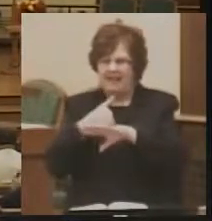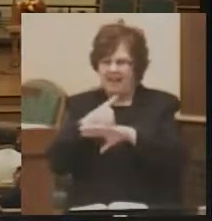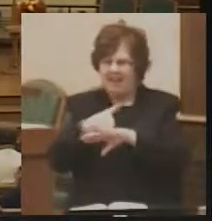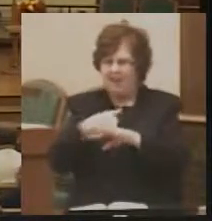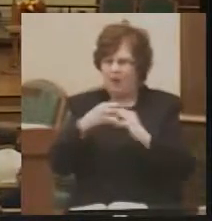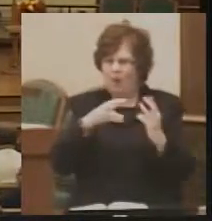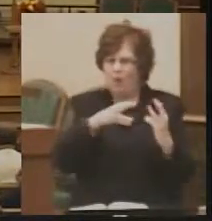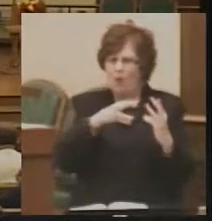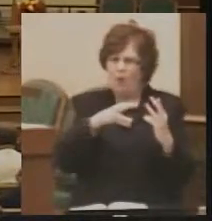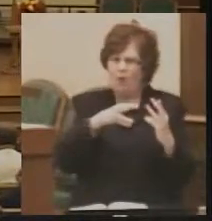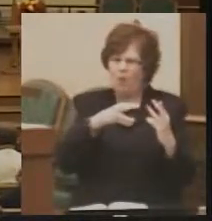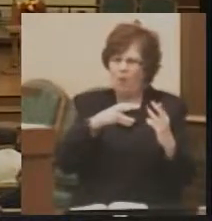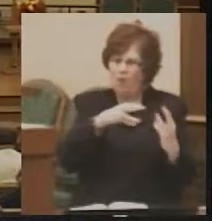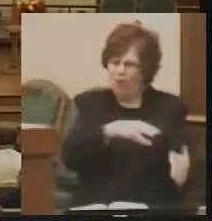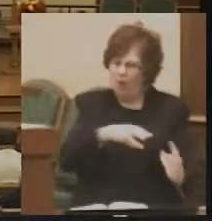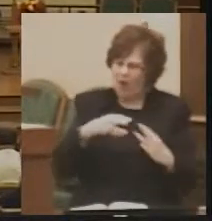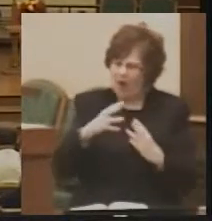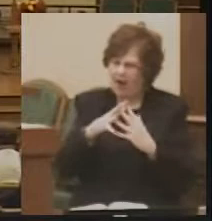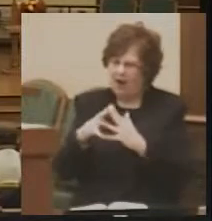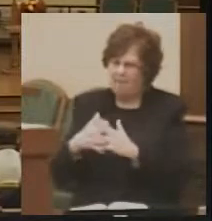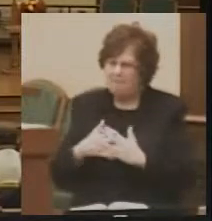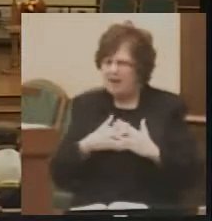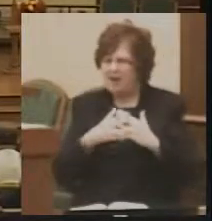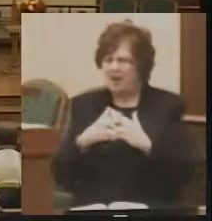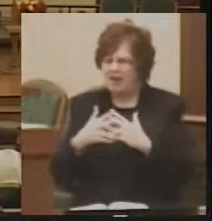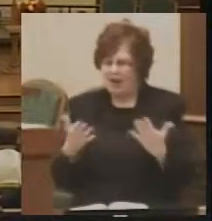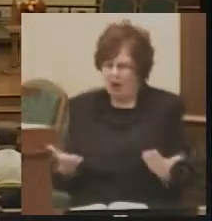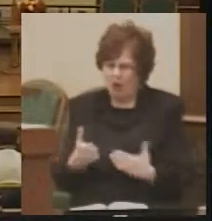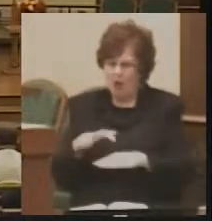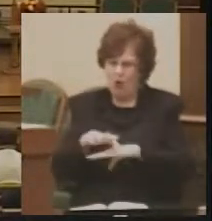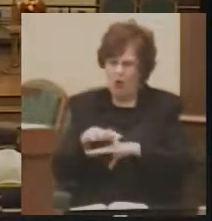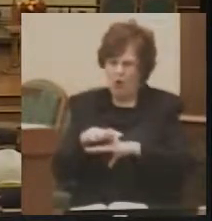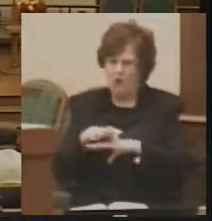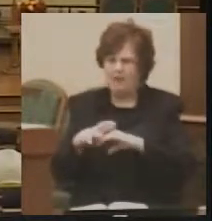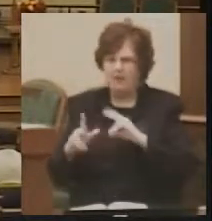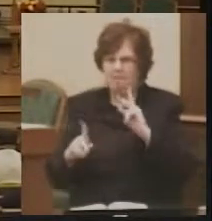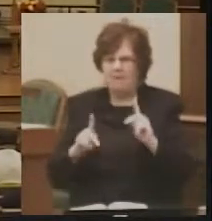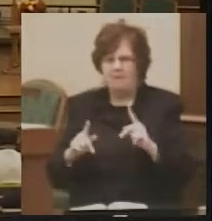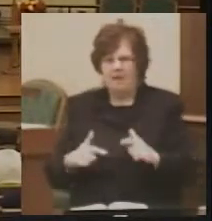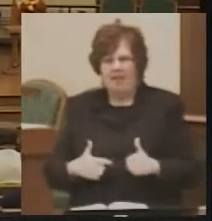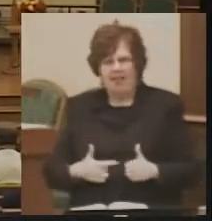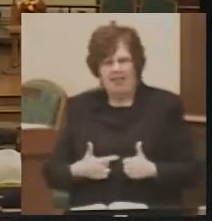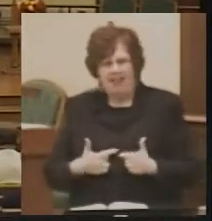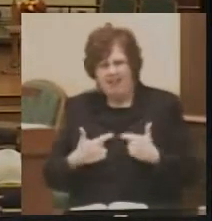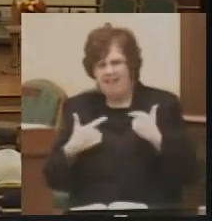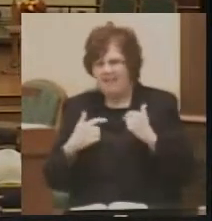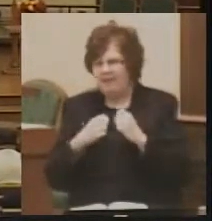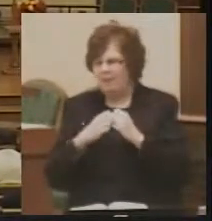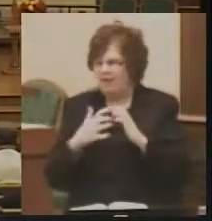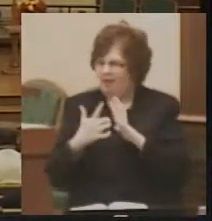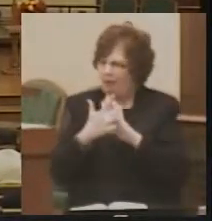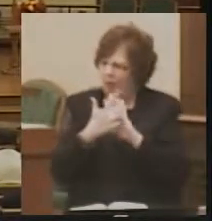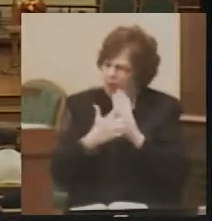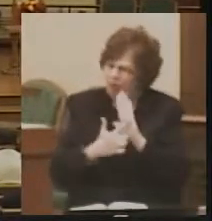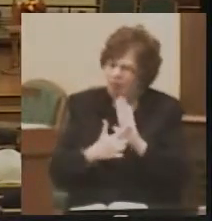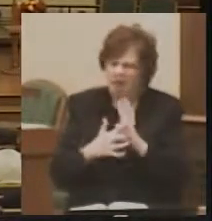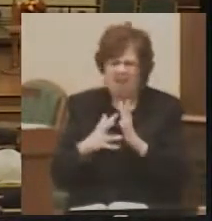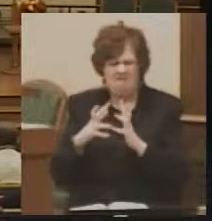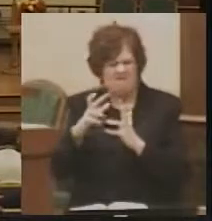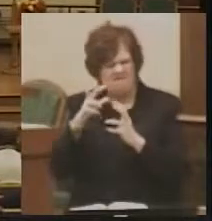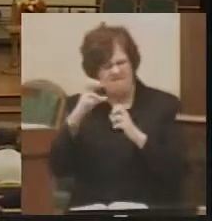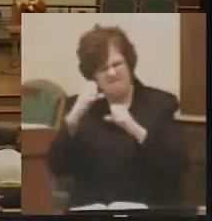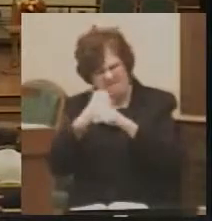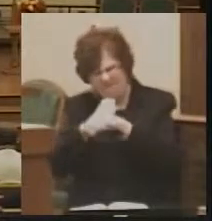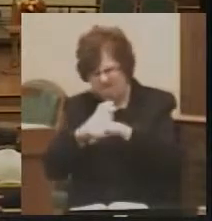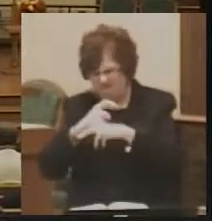America, post-war earth. People are living in a lawless and violent society.